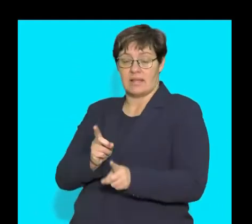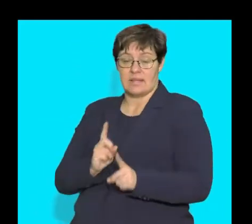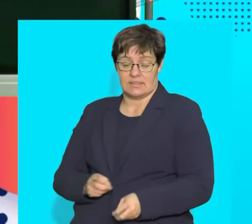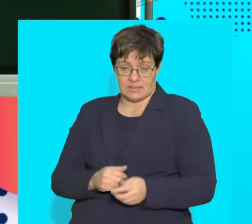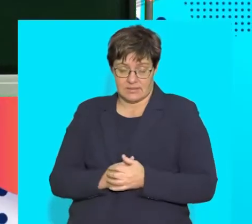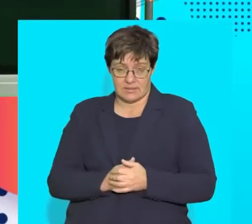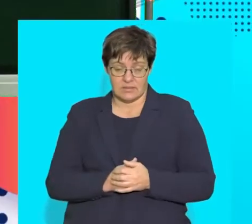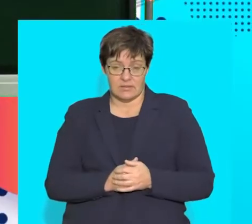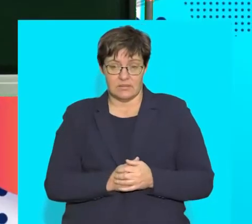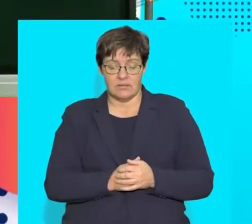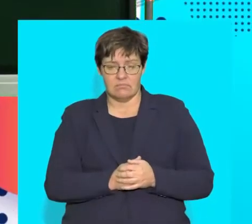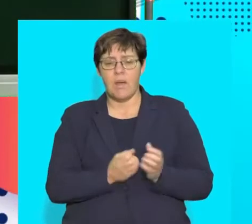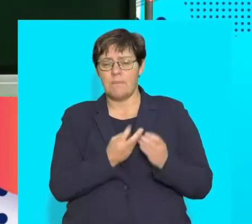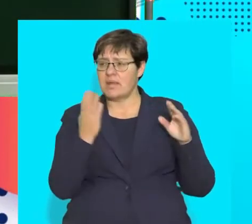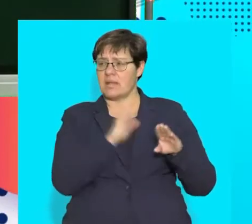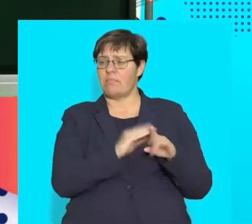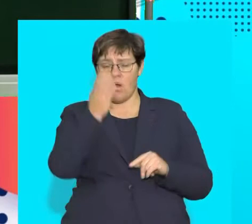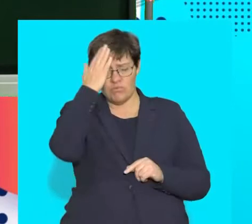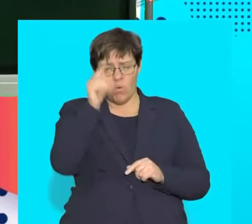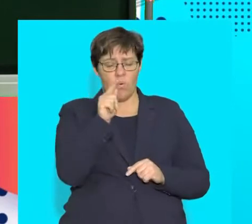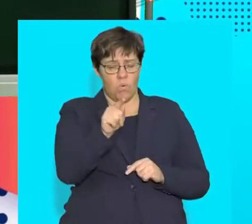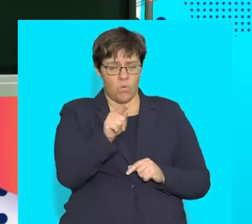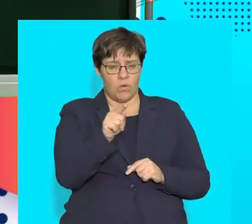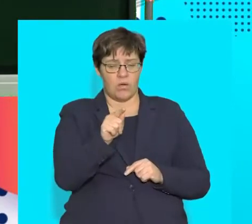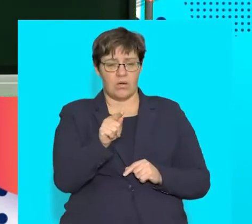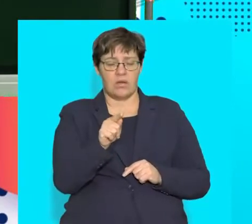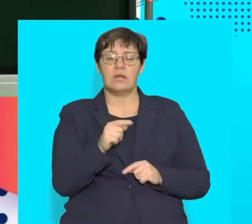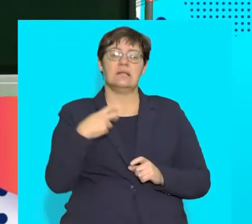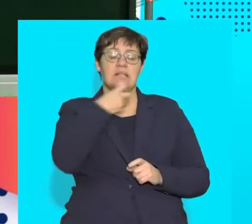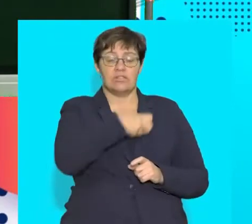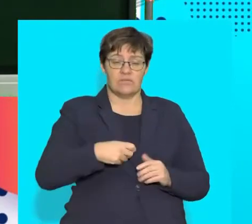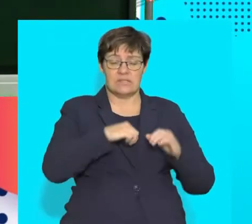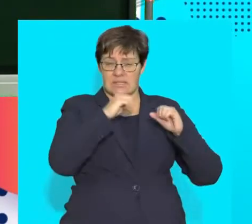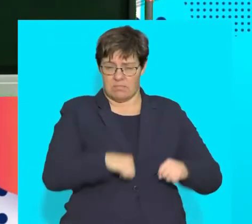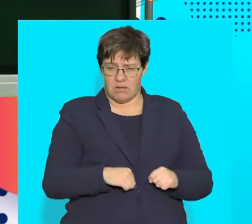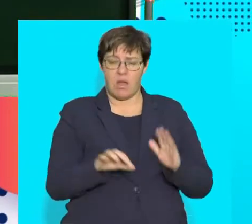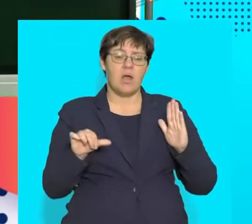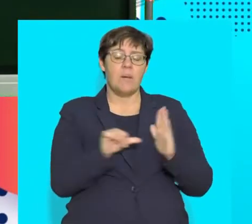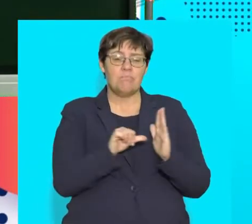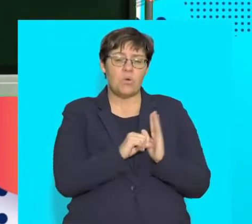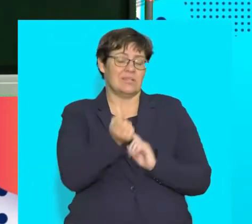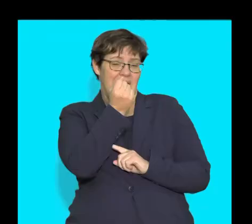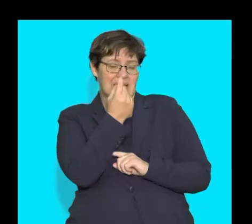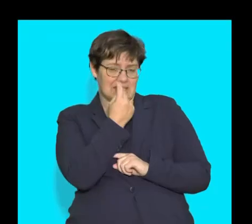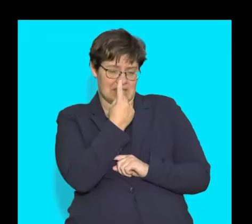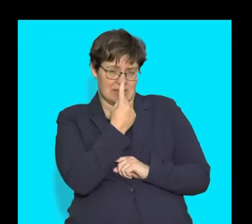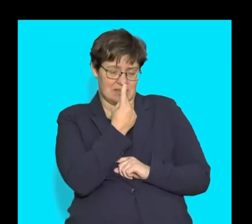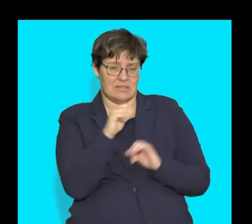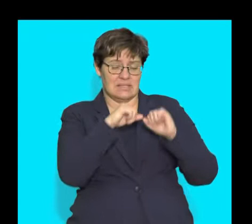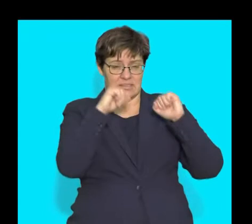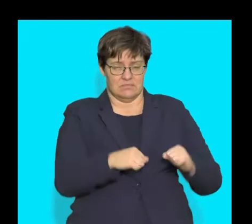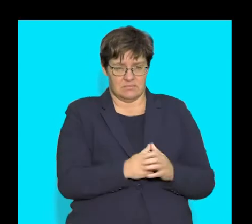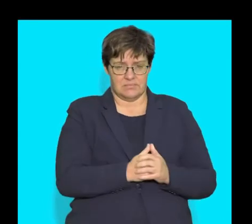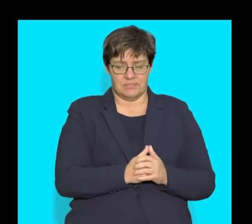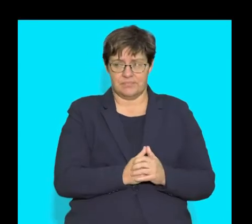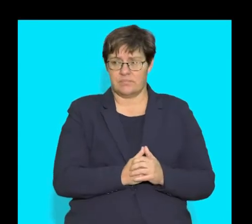know that in a question based on the digestive system that it's important that you understand the digestive system. So here we've